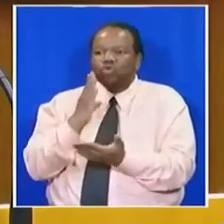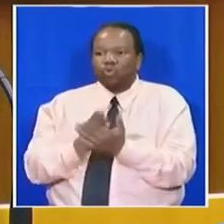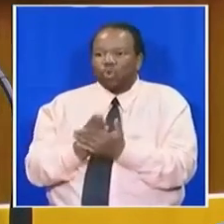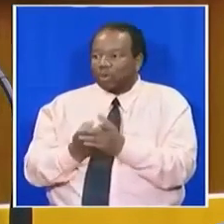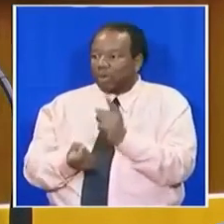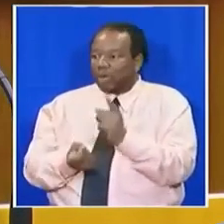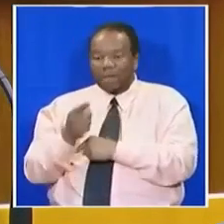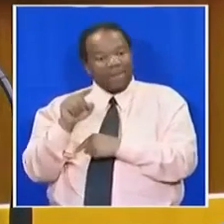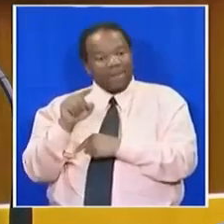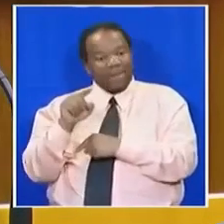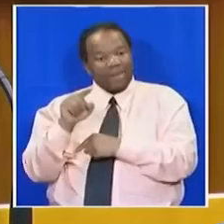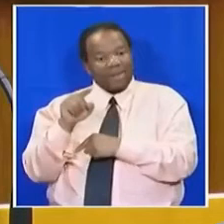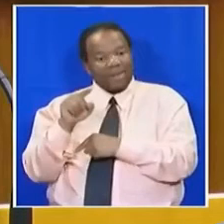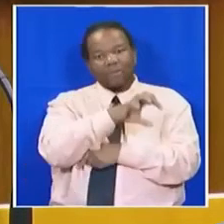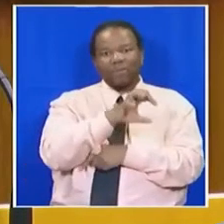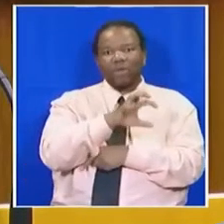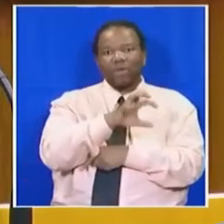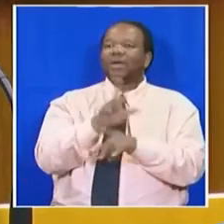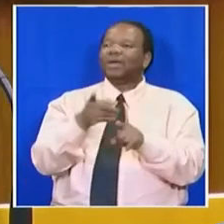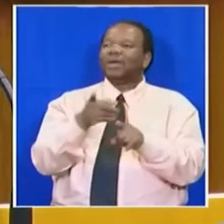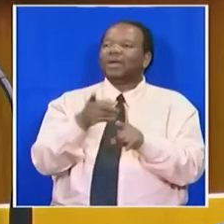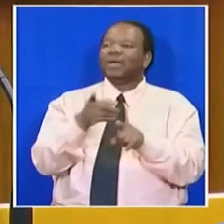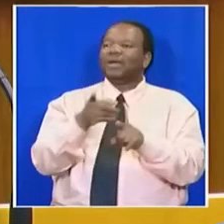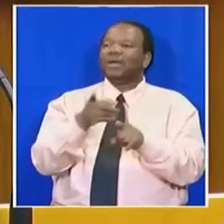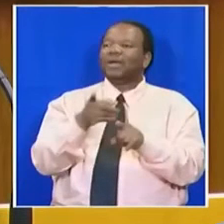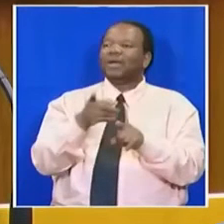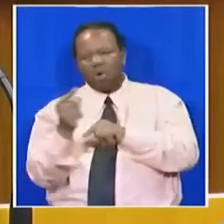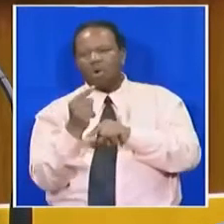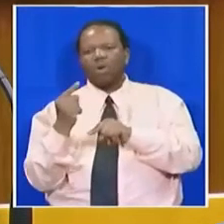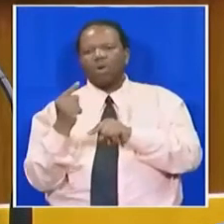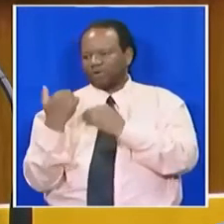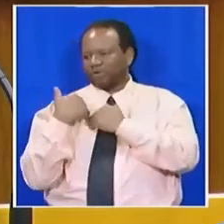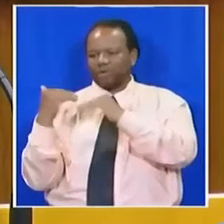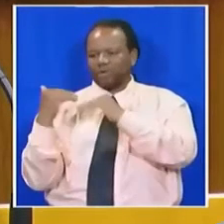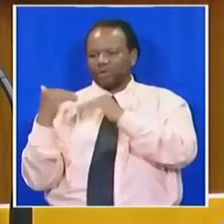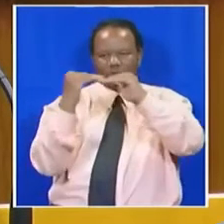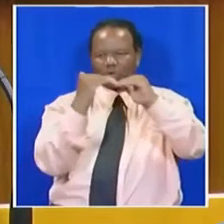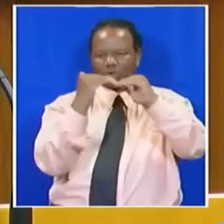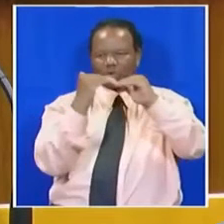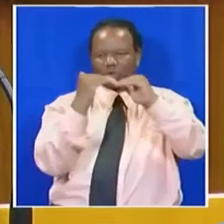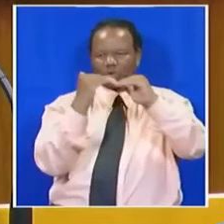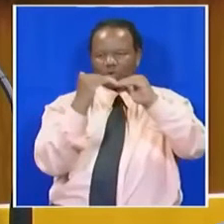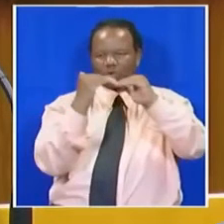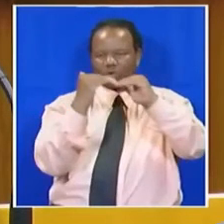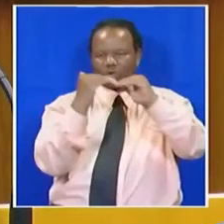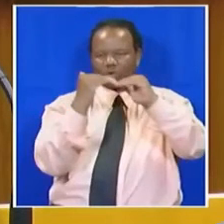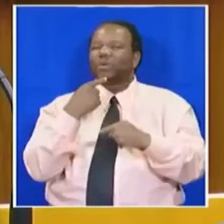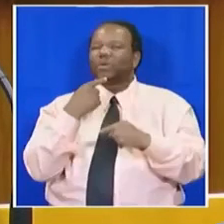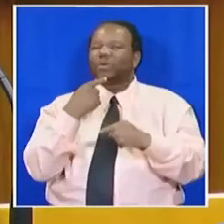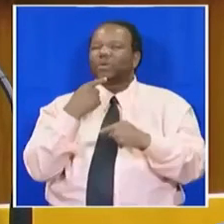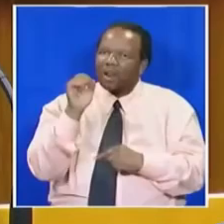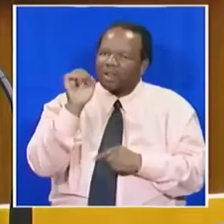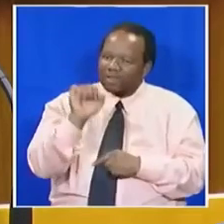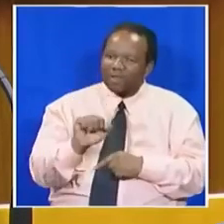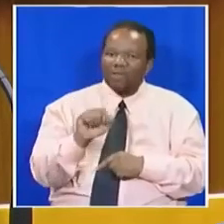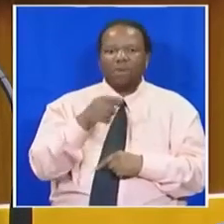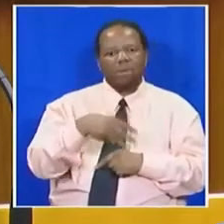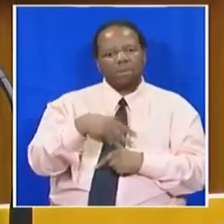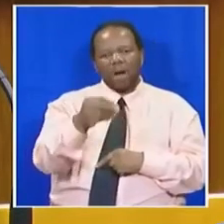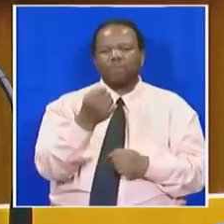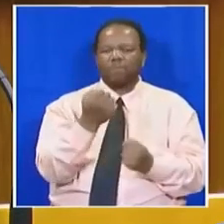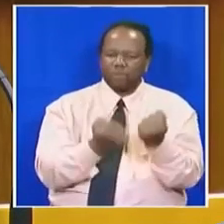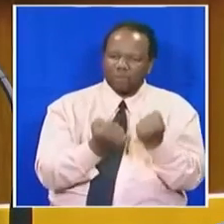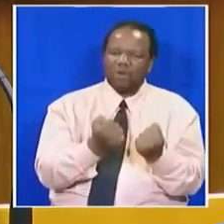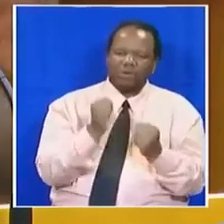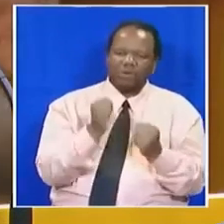Because we all have an equal responsibility. Now, let me also tell you, we talk about going to court. Yes, this matter went